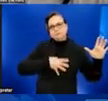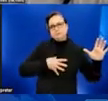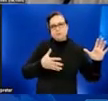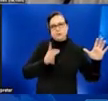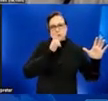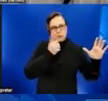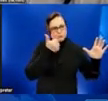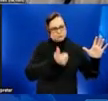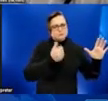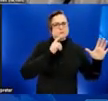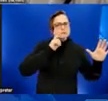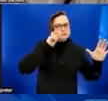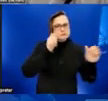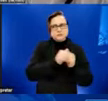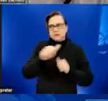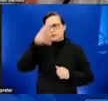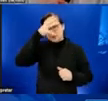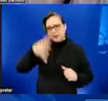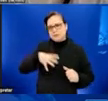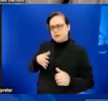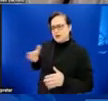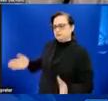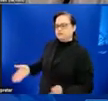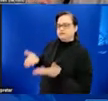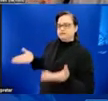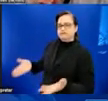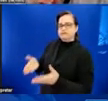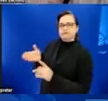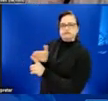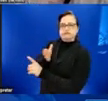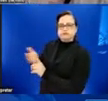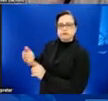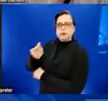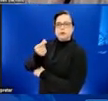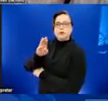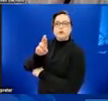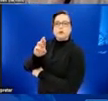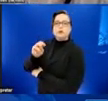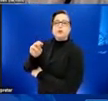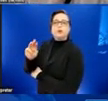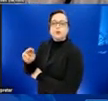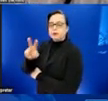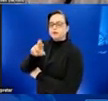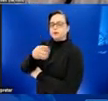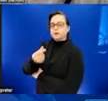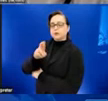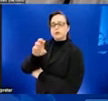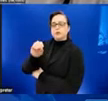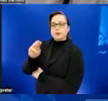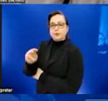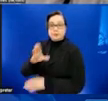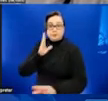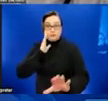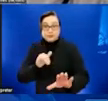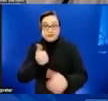affected. Each pediatric case, and let me be clear, each pediatric case of monkeypox is followed